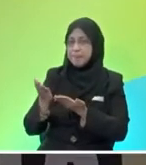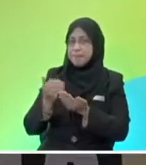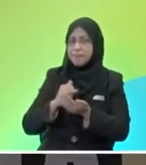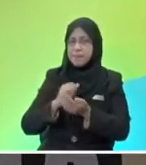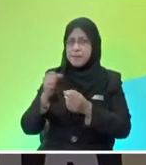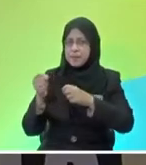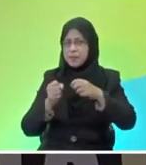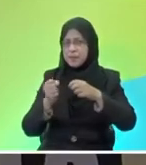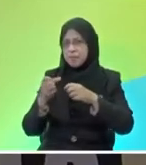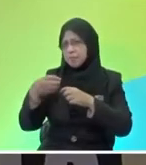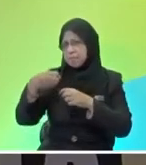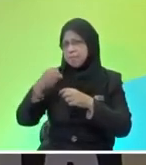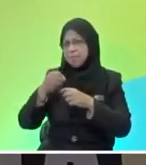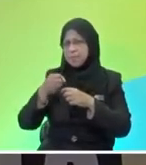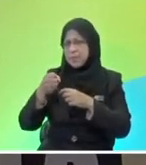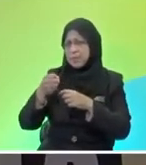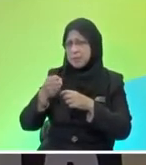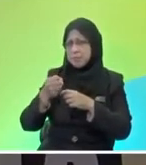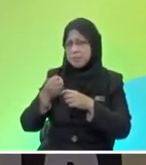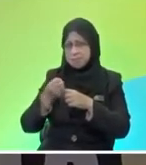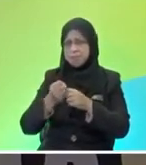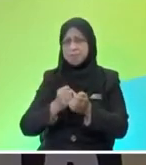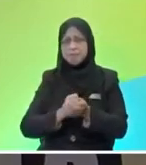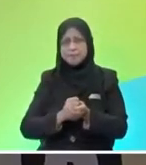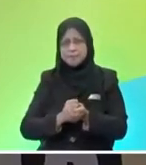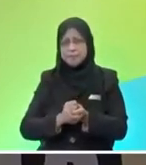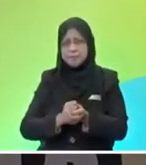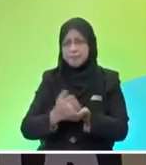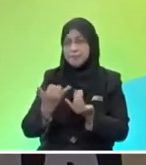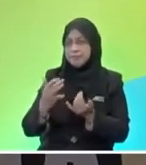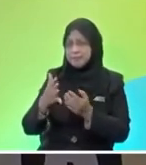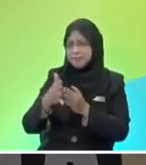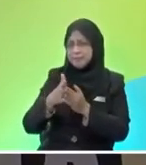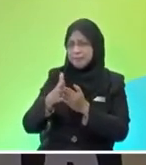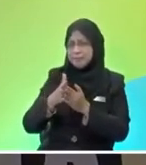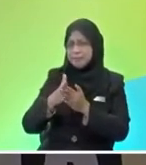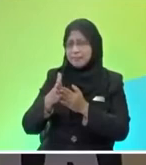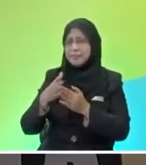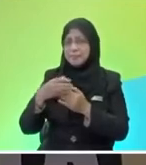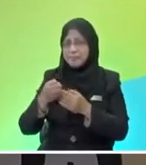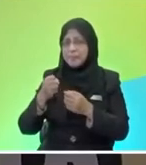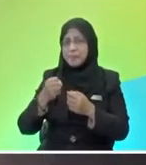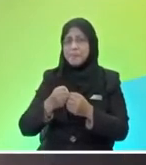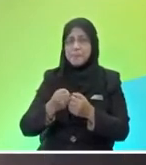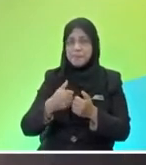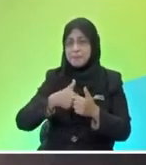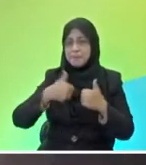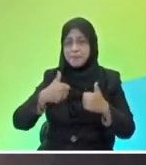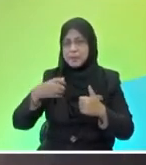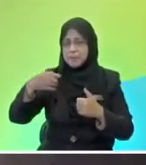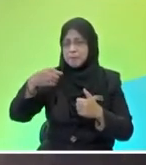badminton racket there's a bit of it's very furry yeah i can see that yes to give you better grip yes definitely